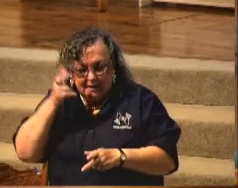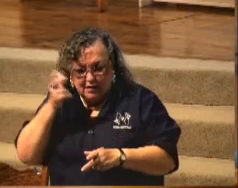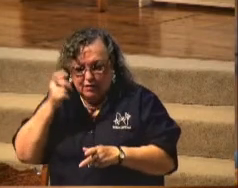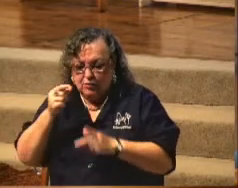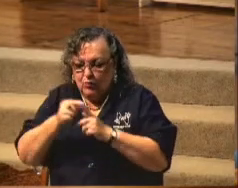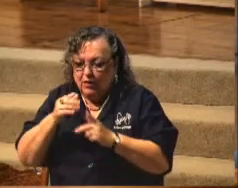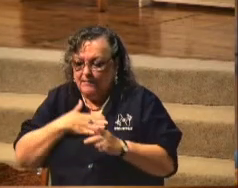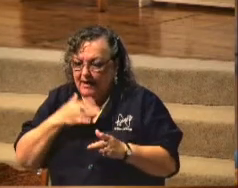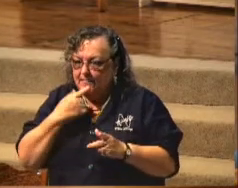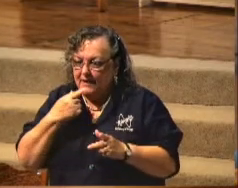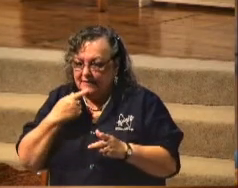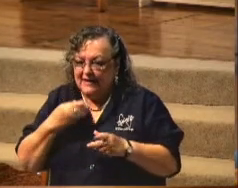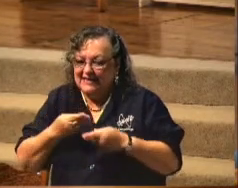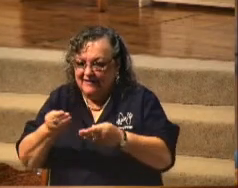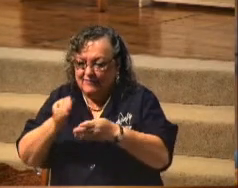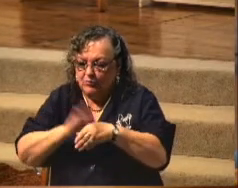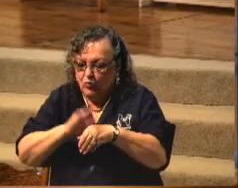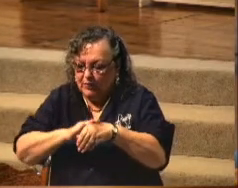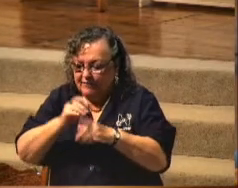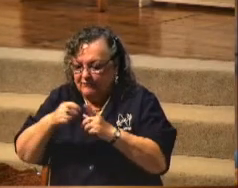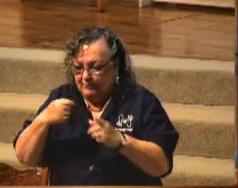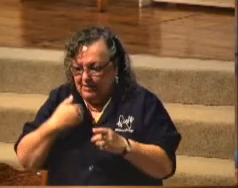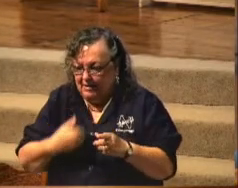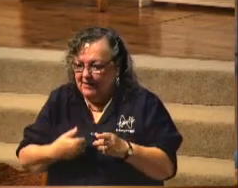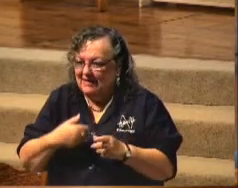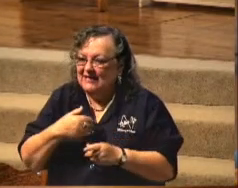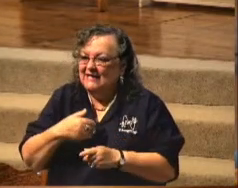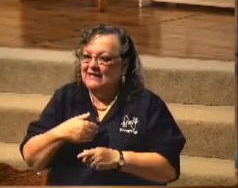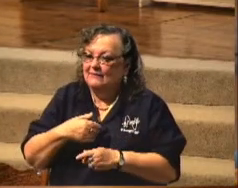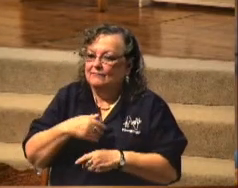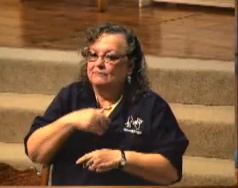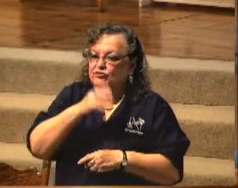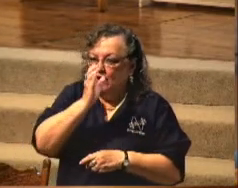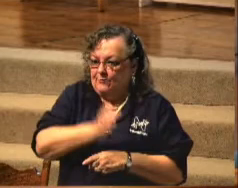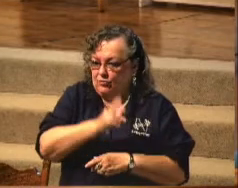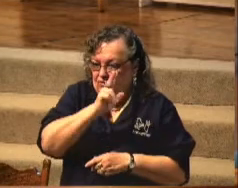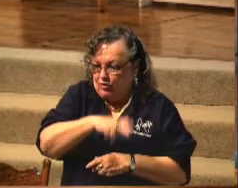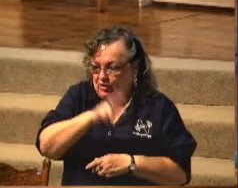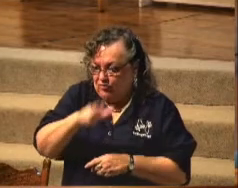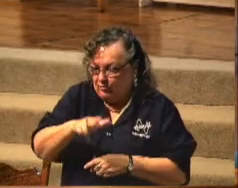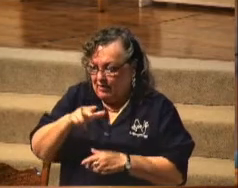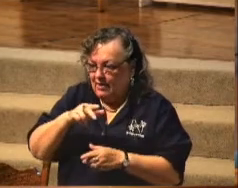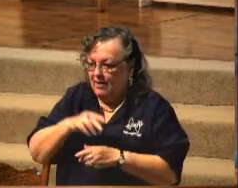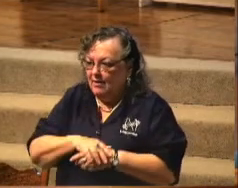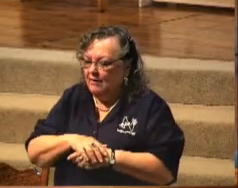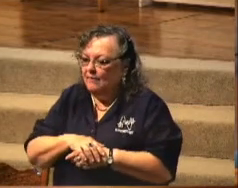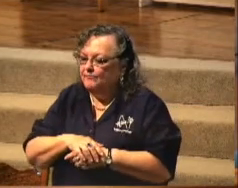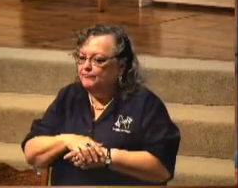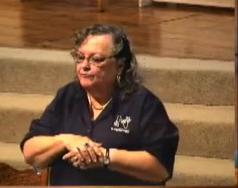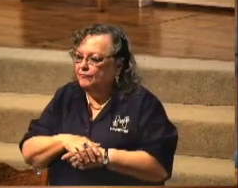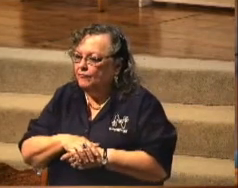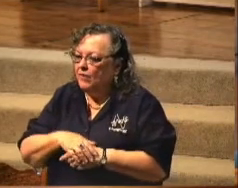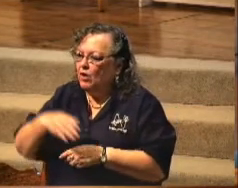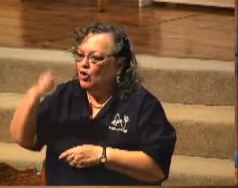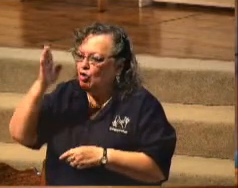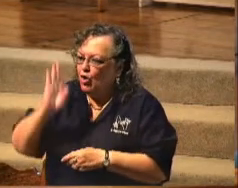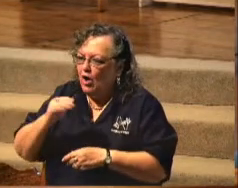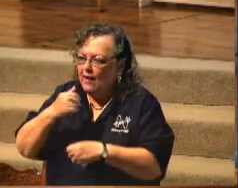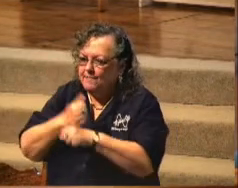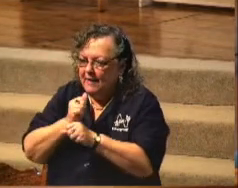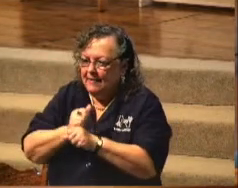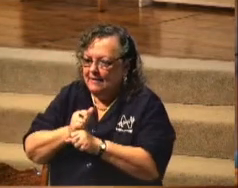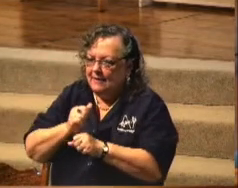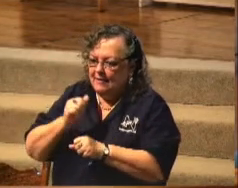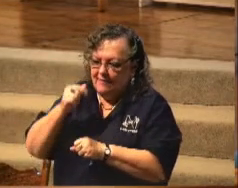my mouth and give them warning from me. Ezekiel 33 is where we're turning. Ezekiel 33. God made his